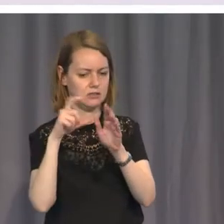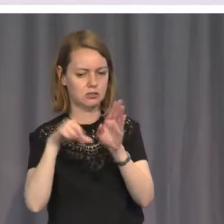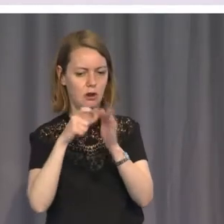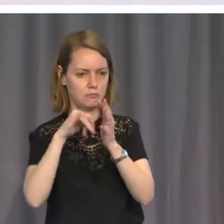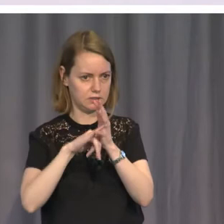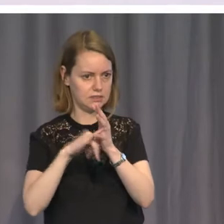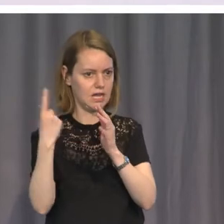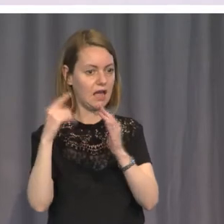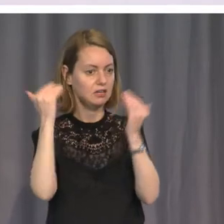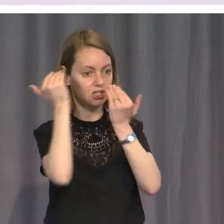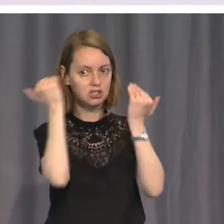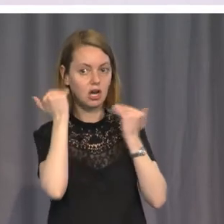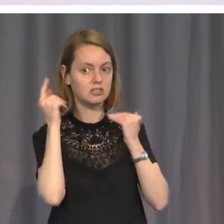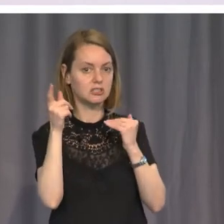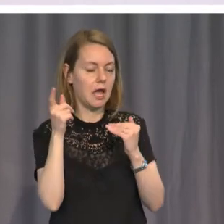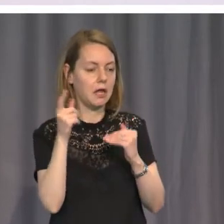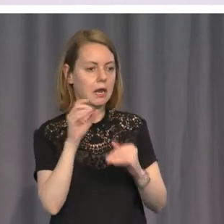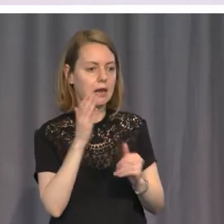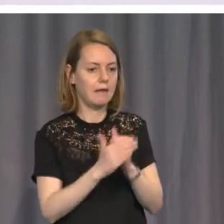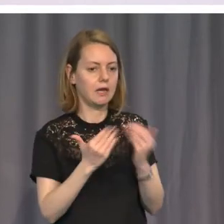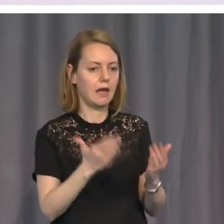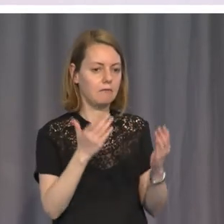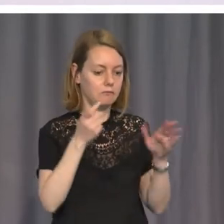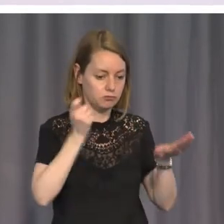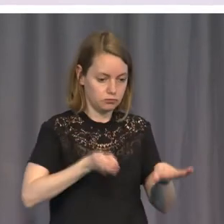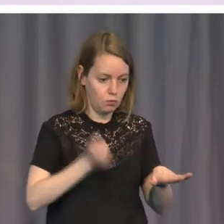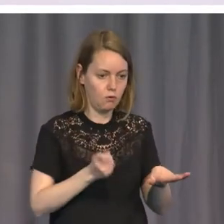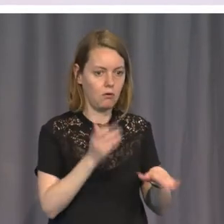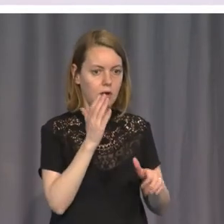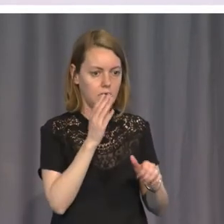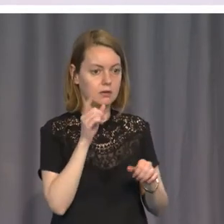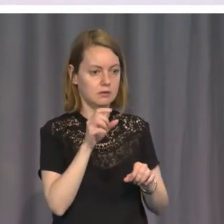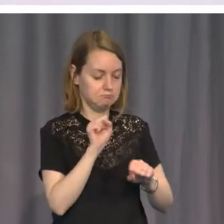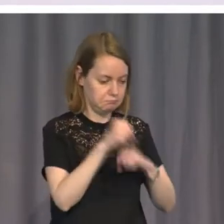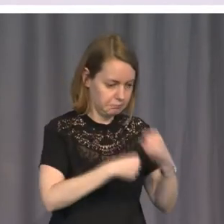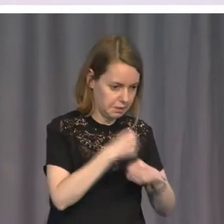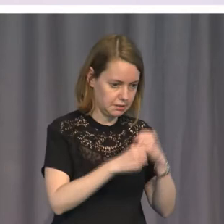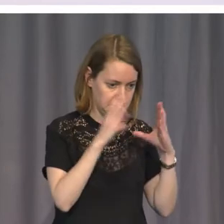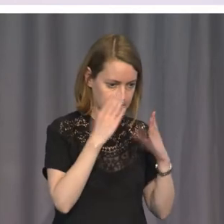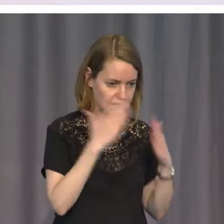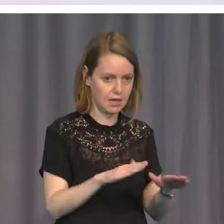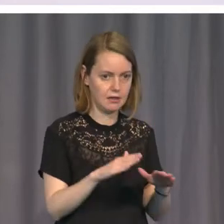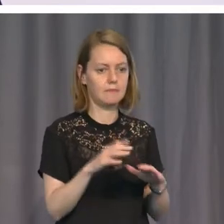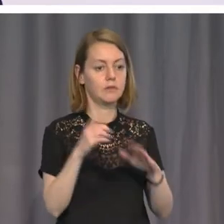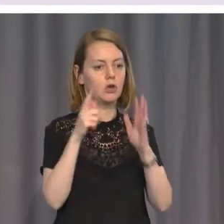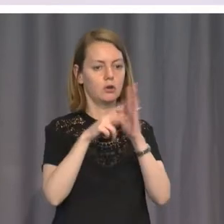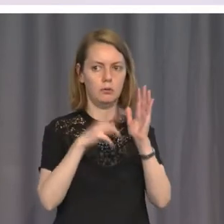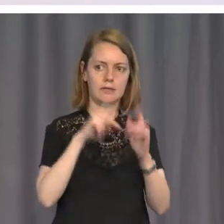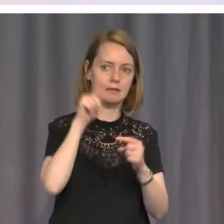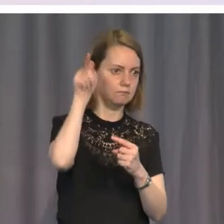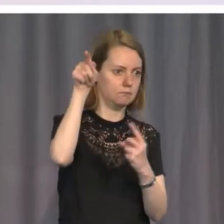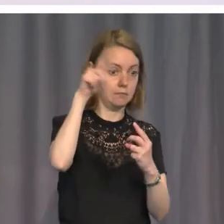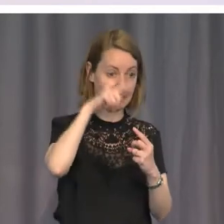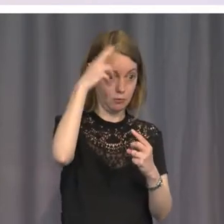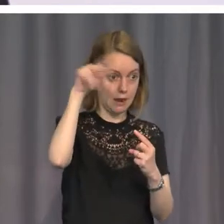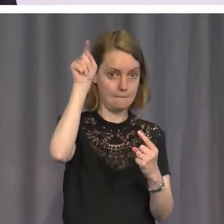who had cruelly denied him bail. He named them and shamed them in a massive campaign agitated for